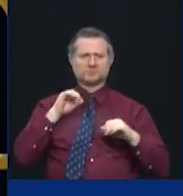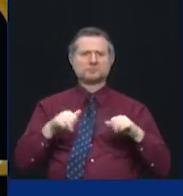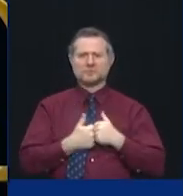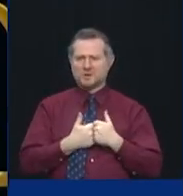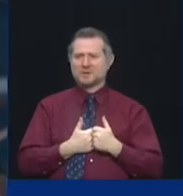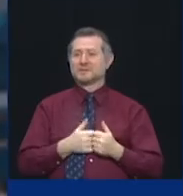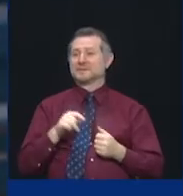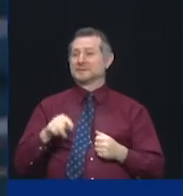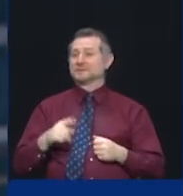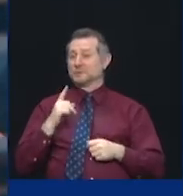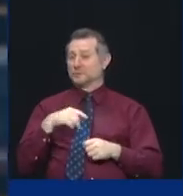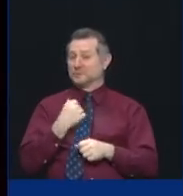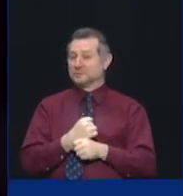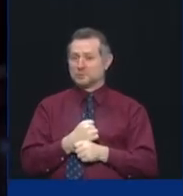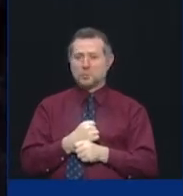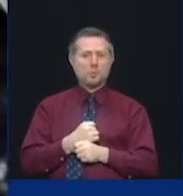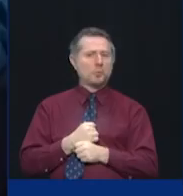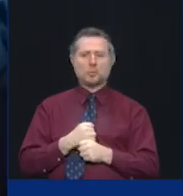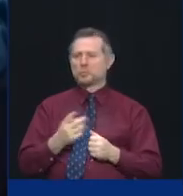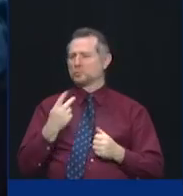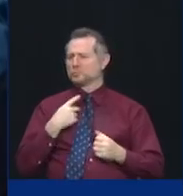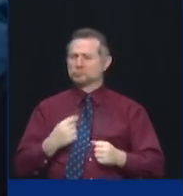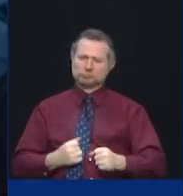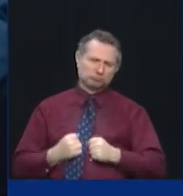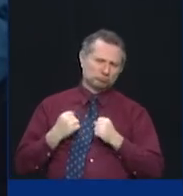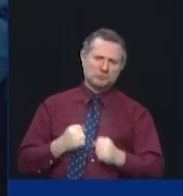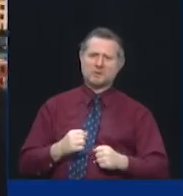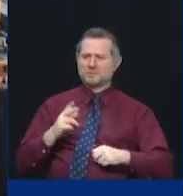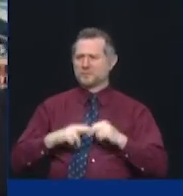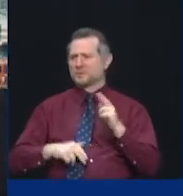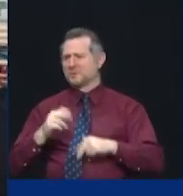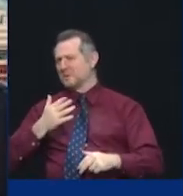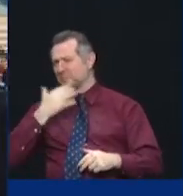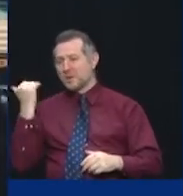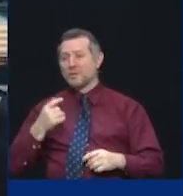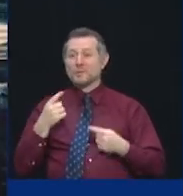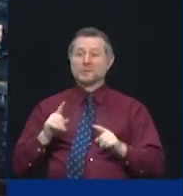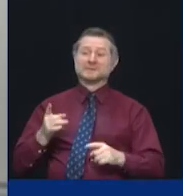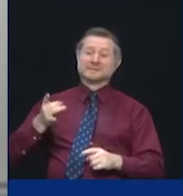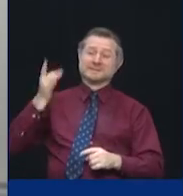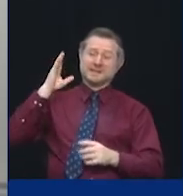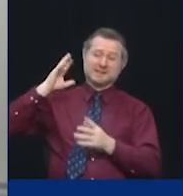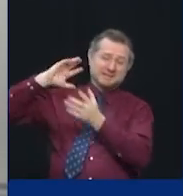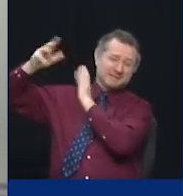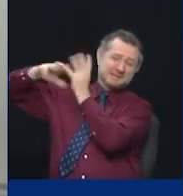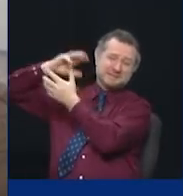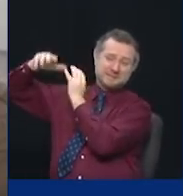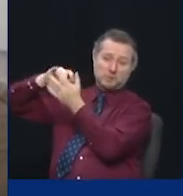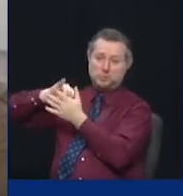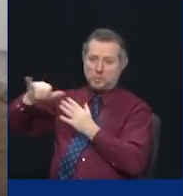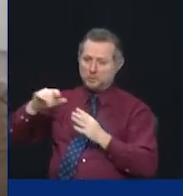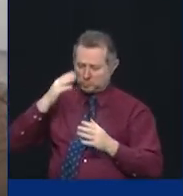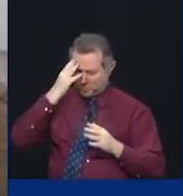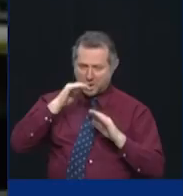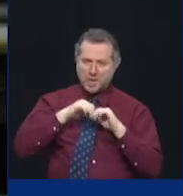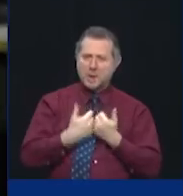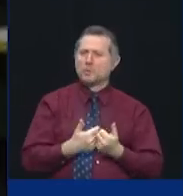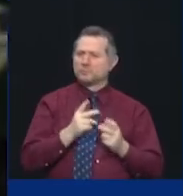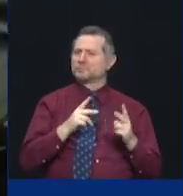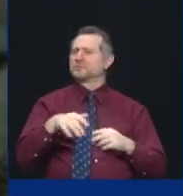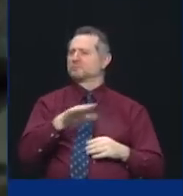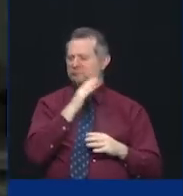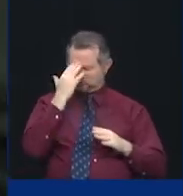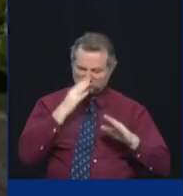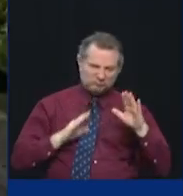stronger and building back better. Because when times are at their worst, our state is at its best. We are stimulating growth across the